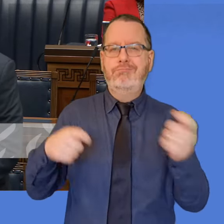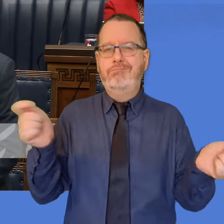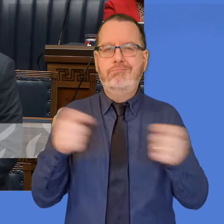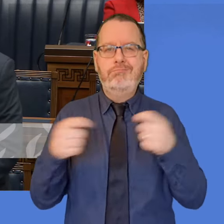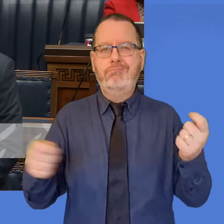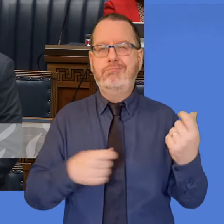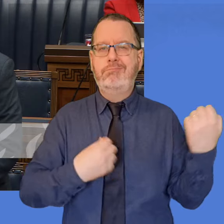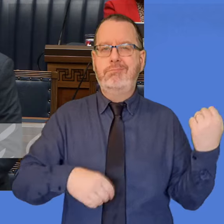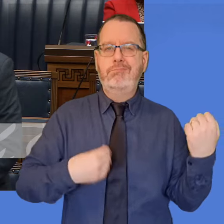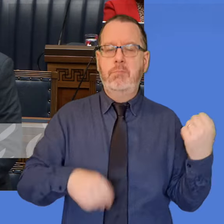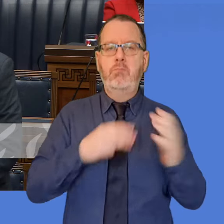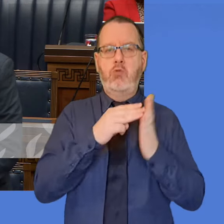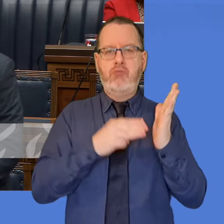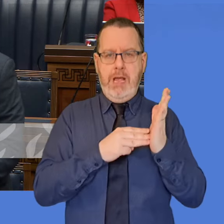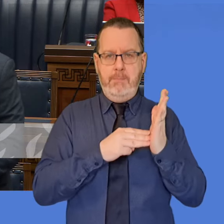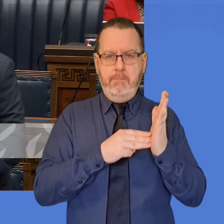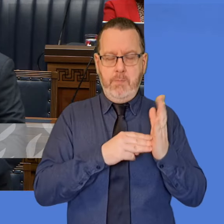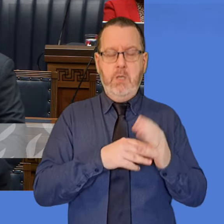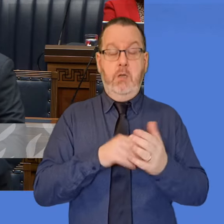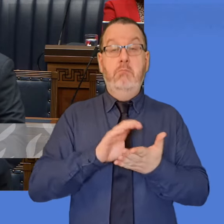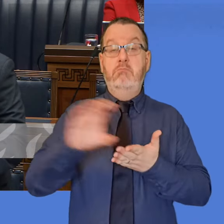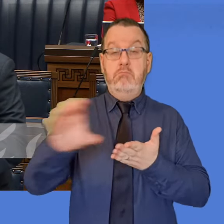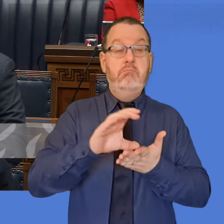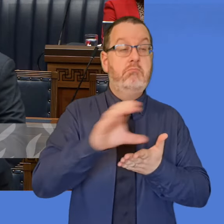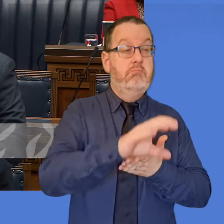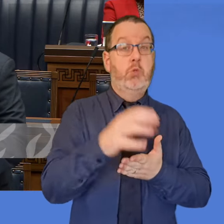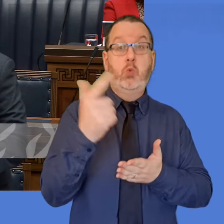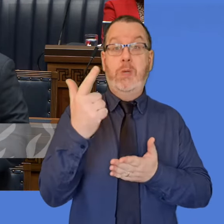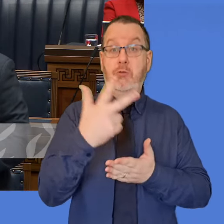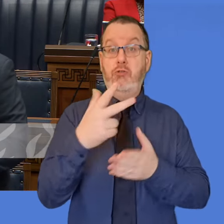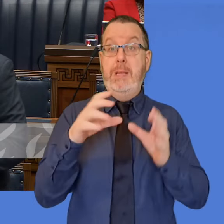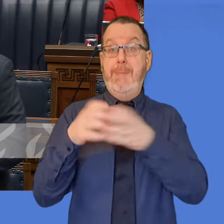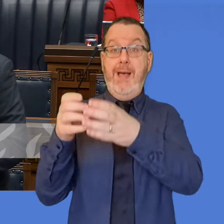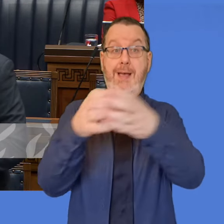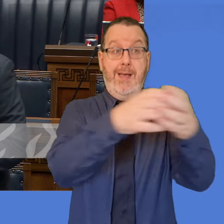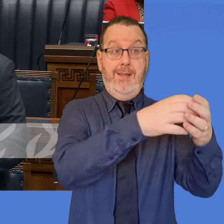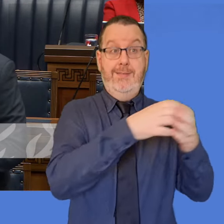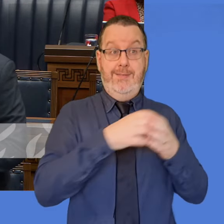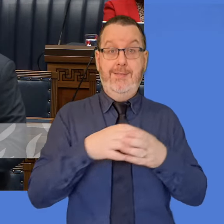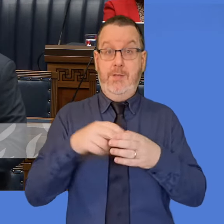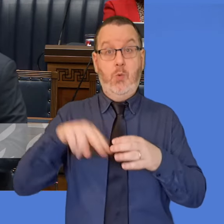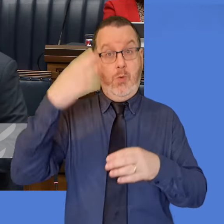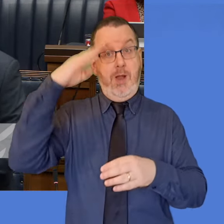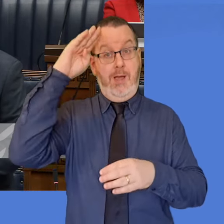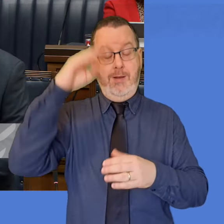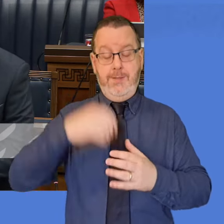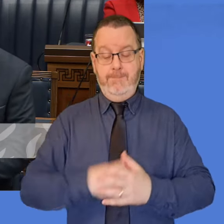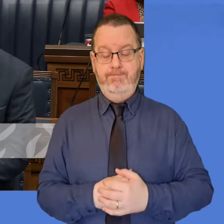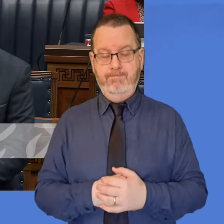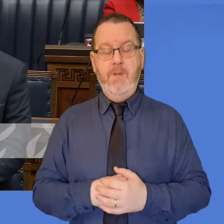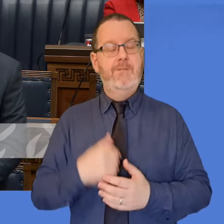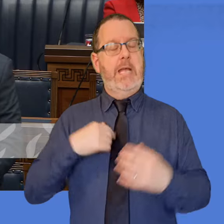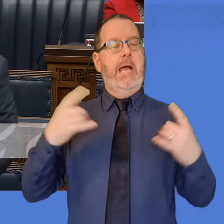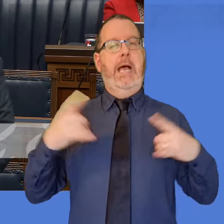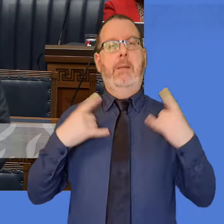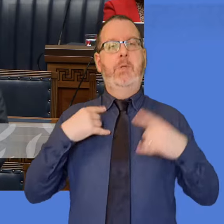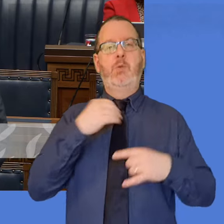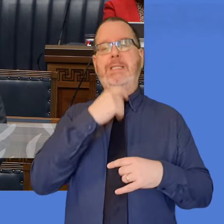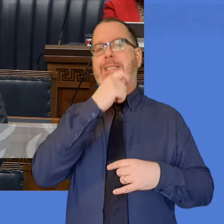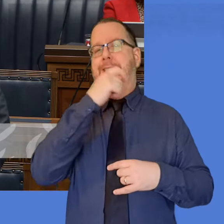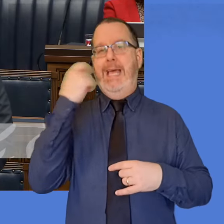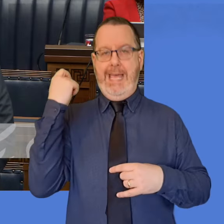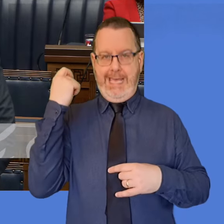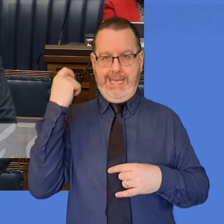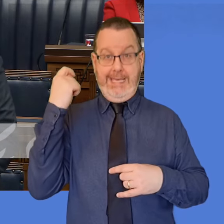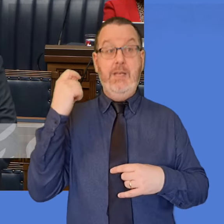of that, £200,000 was awarded to 23 bands right across Northern Ireland. I am pleased to announce that following